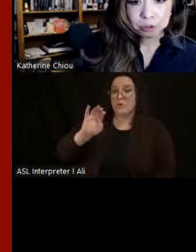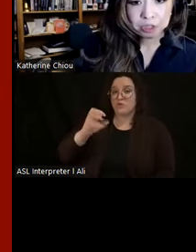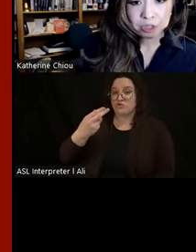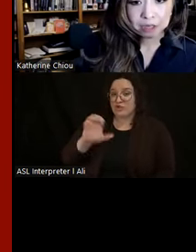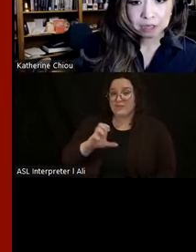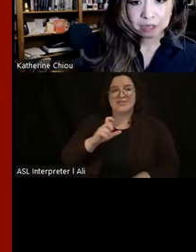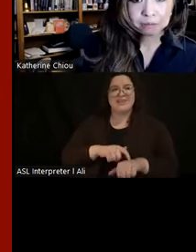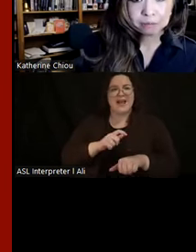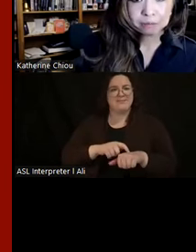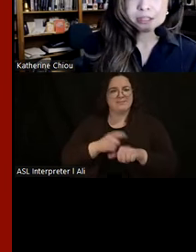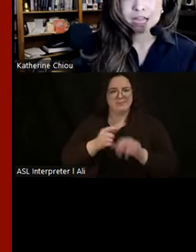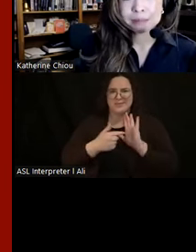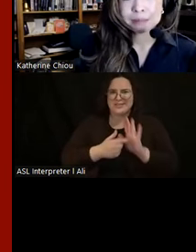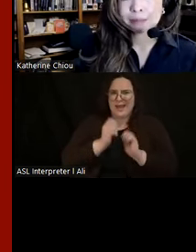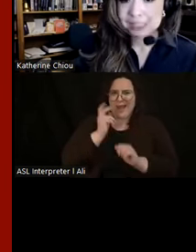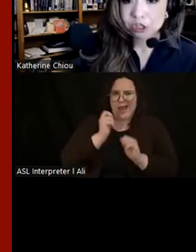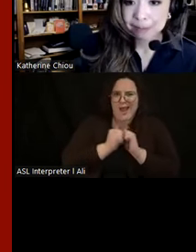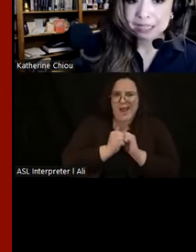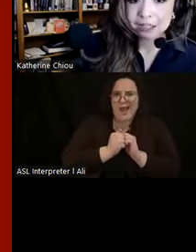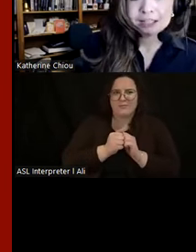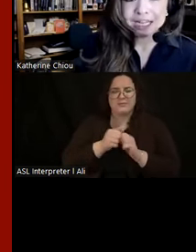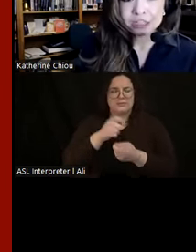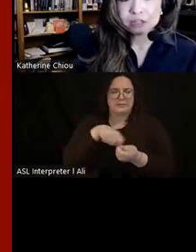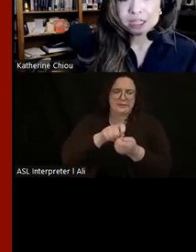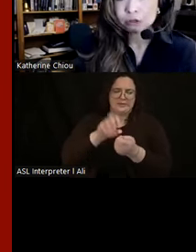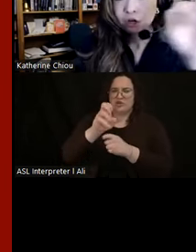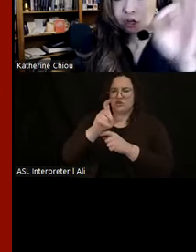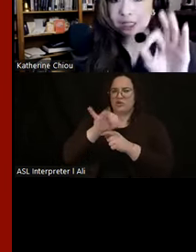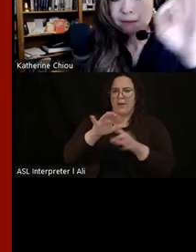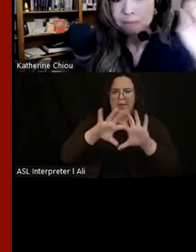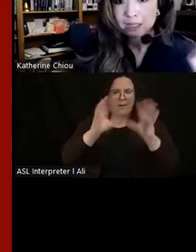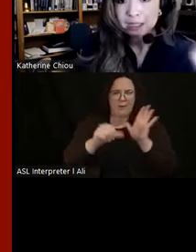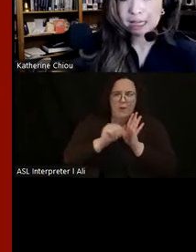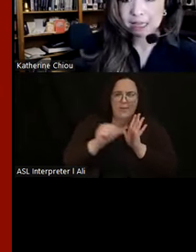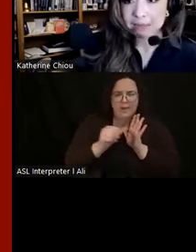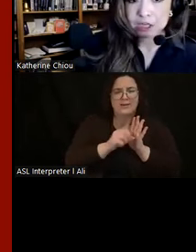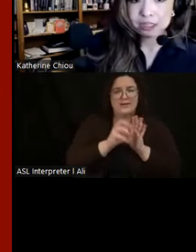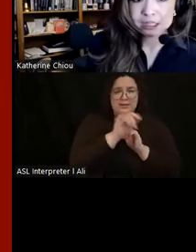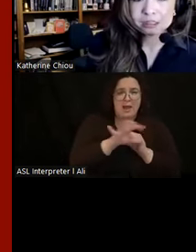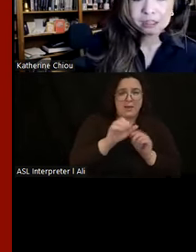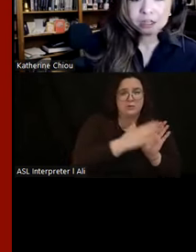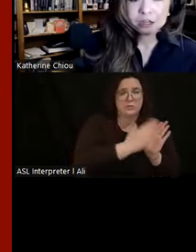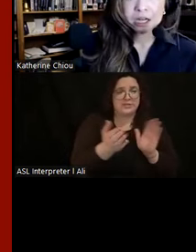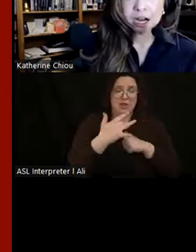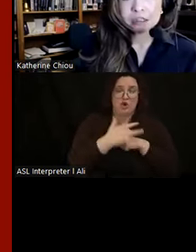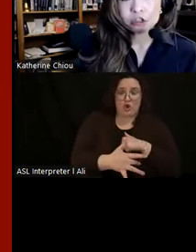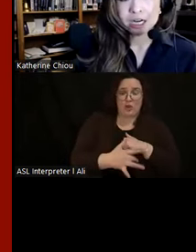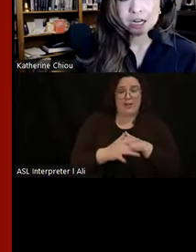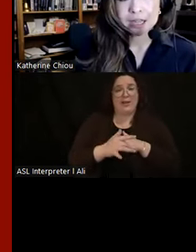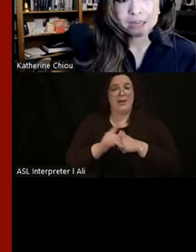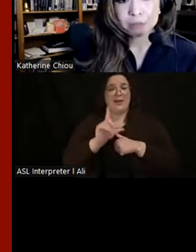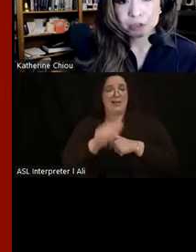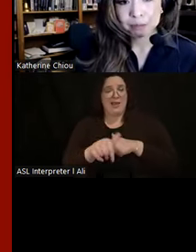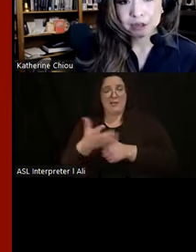of time is marked by distinct ceramic styles, dividing history into early, middle, and late periods. We concentrate